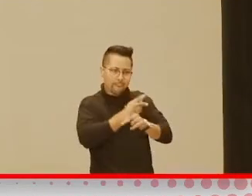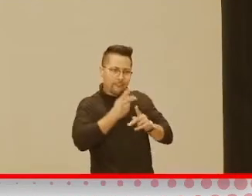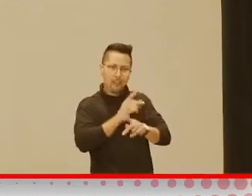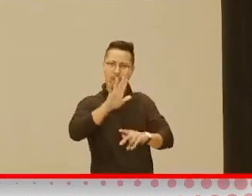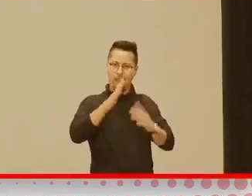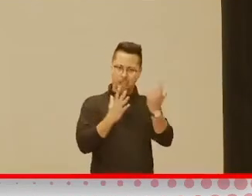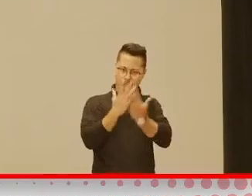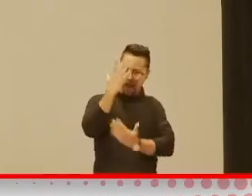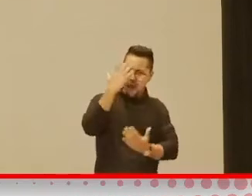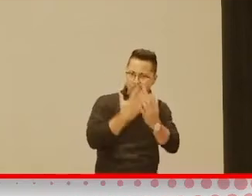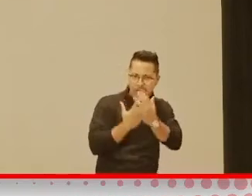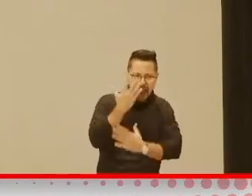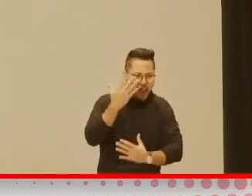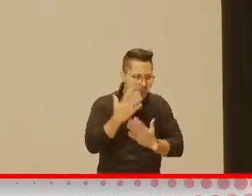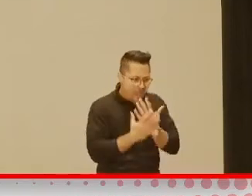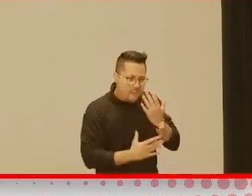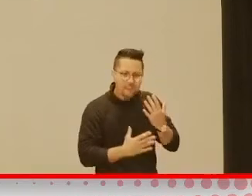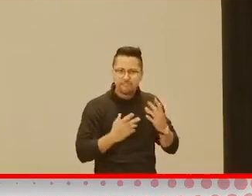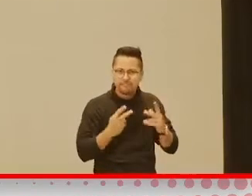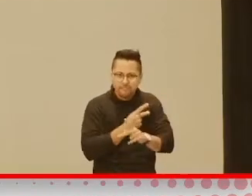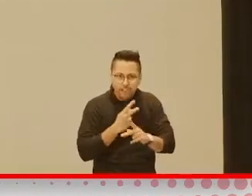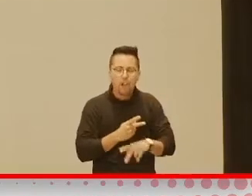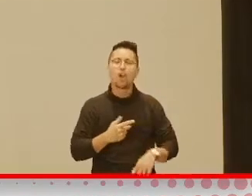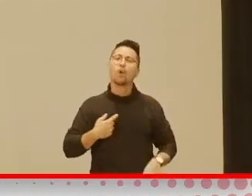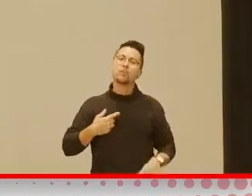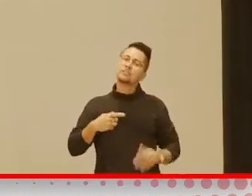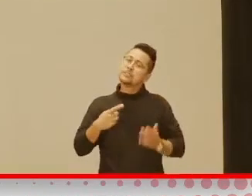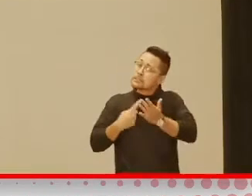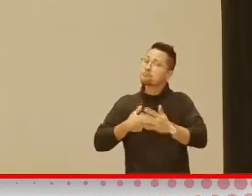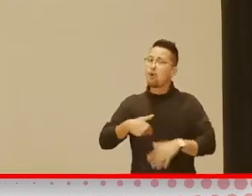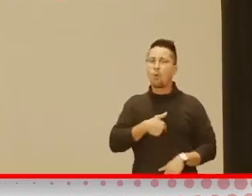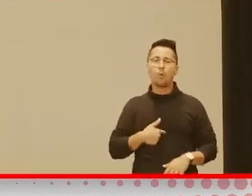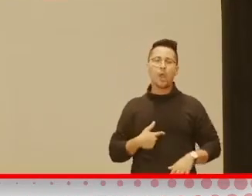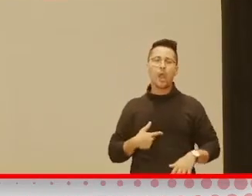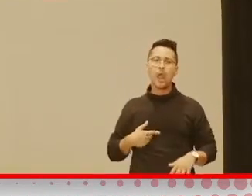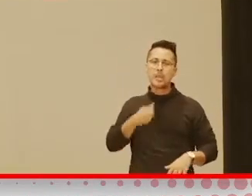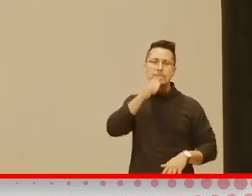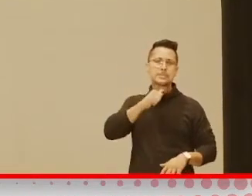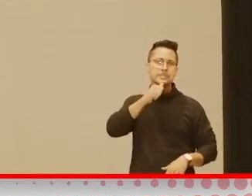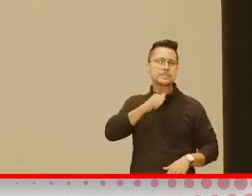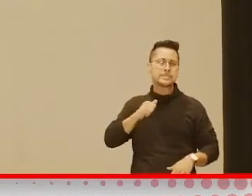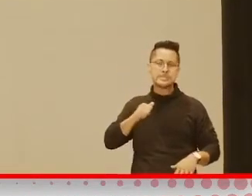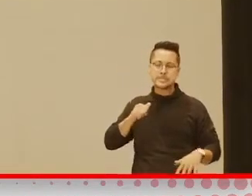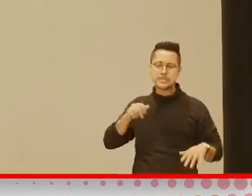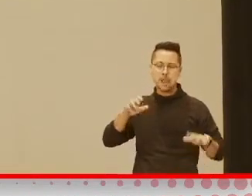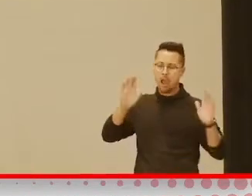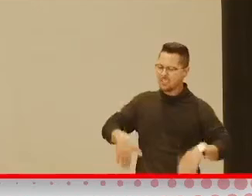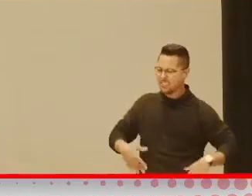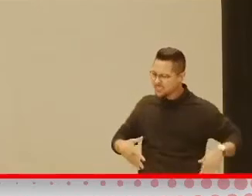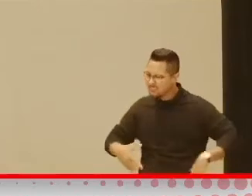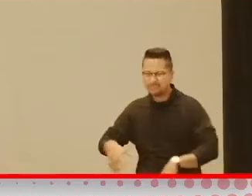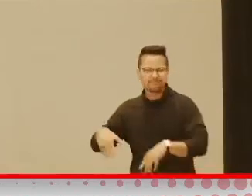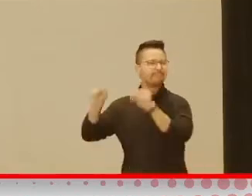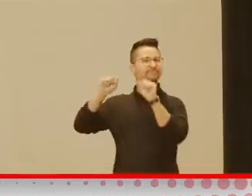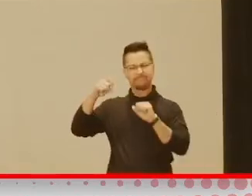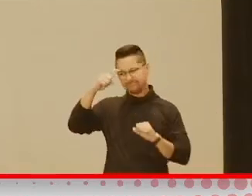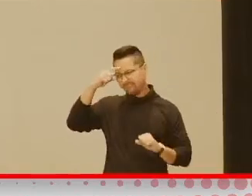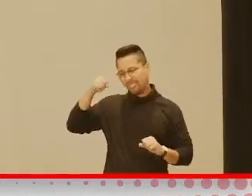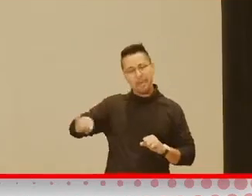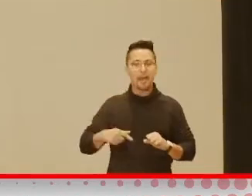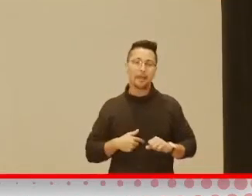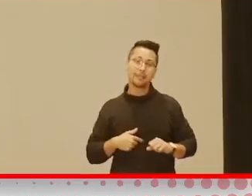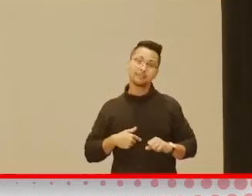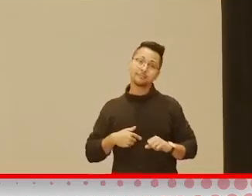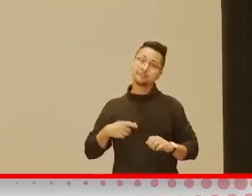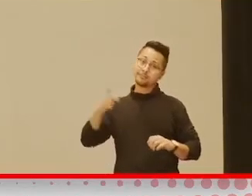know, sometimes we just kind of do it for them. And I'm one of those guilty parents, right, that does it for my son. So